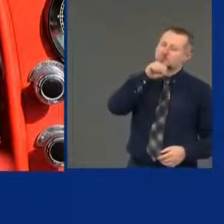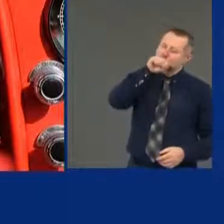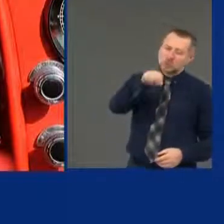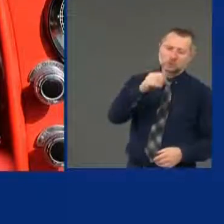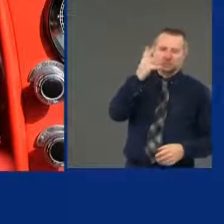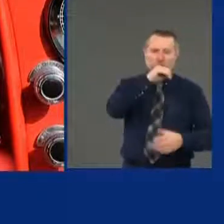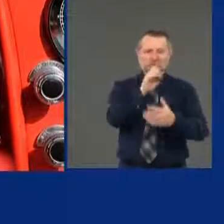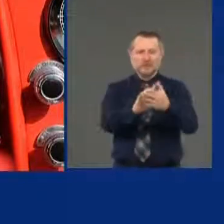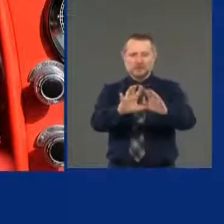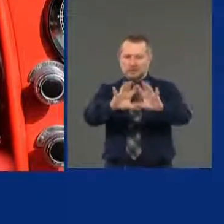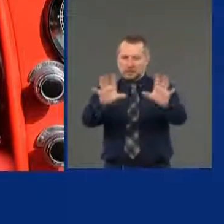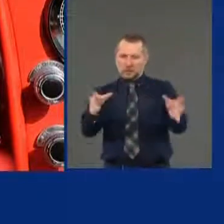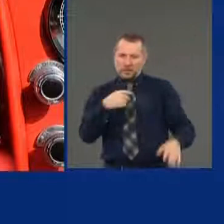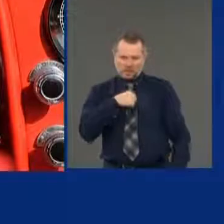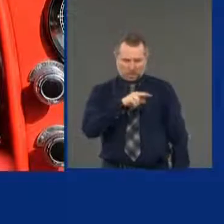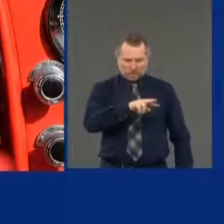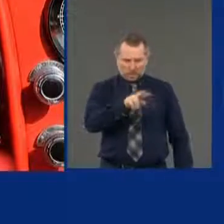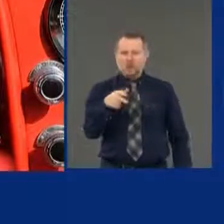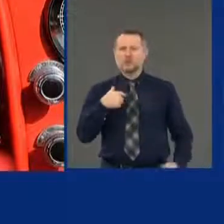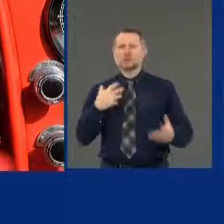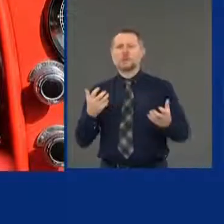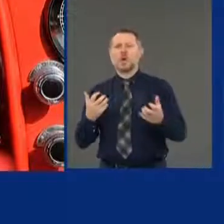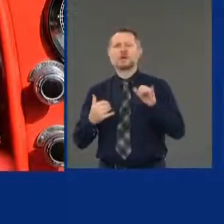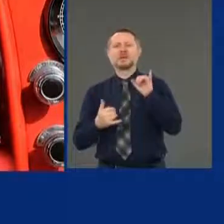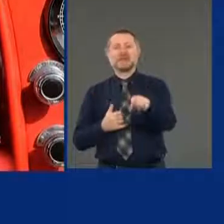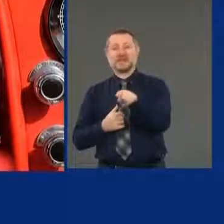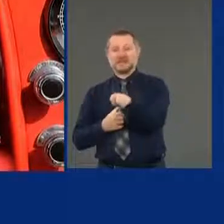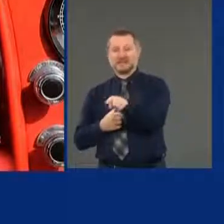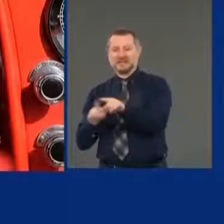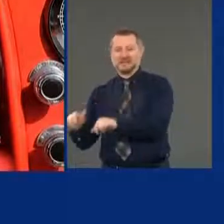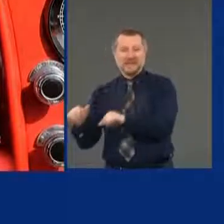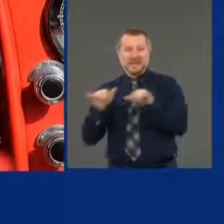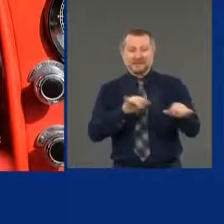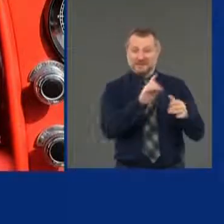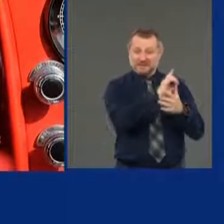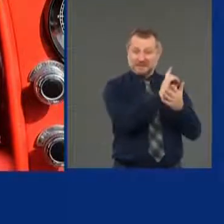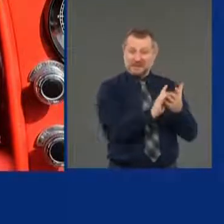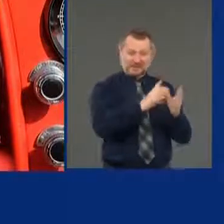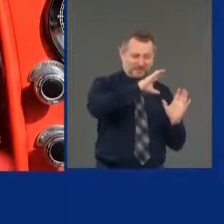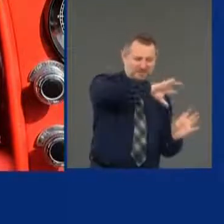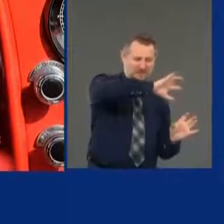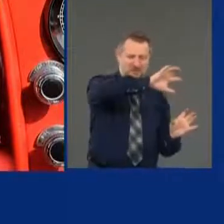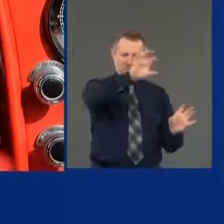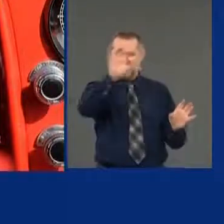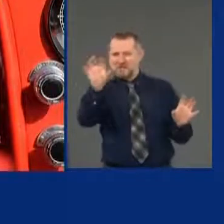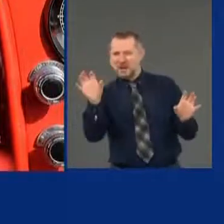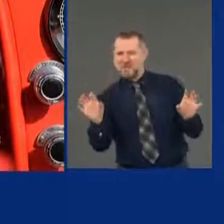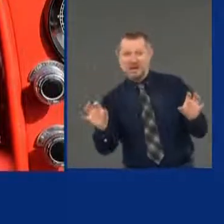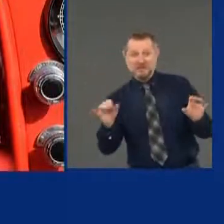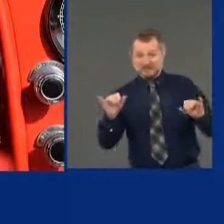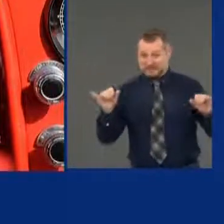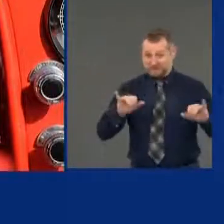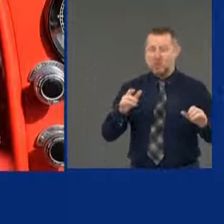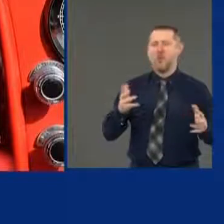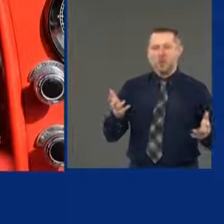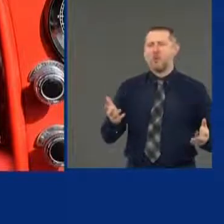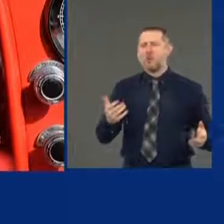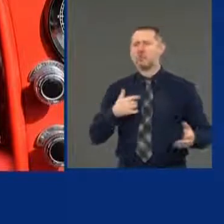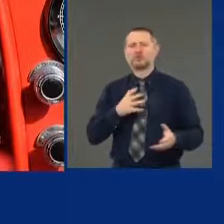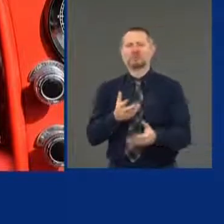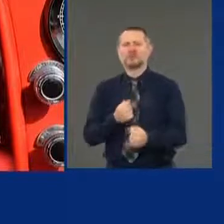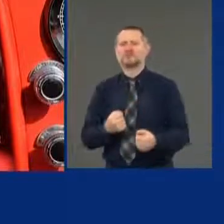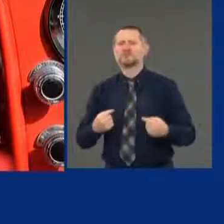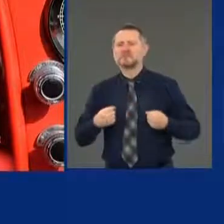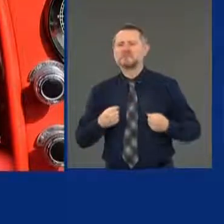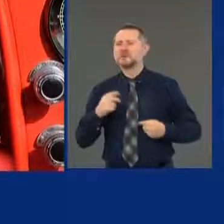like to look at that dashboard. If we can put up a dashboard and design a dashboard that looks like that, believe me, people will go